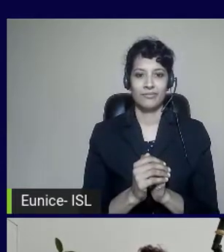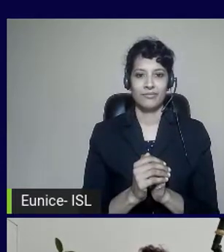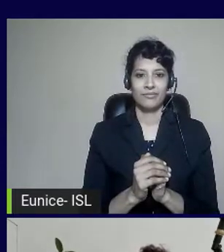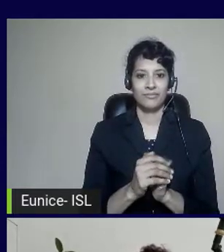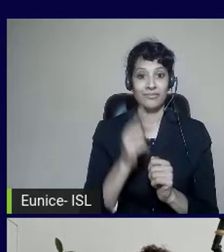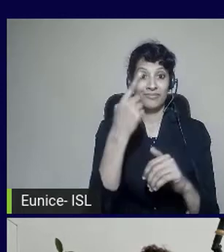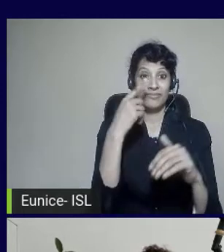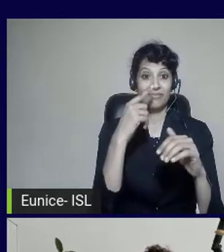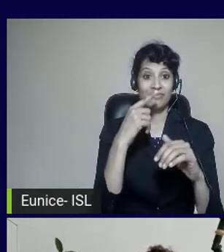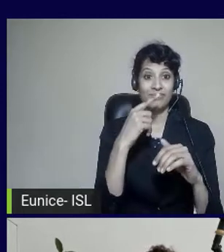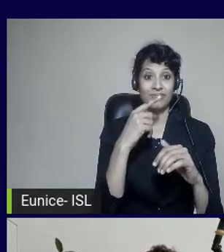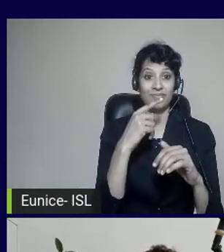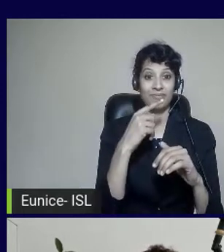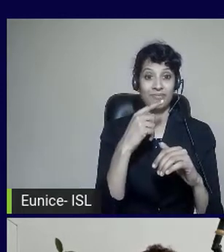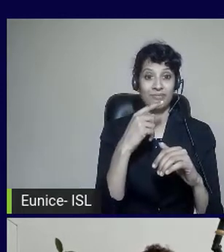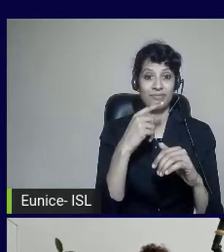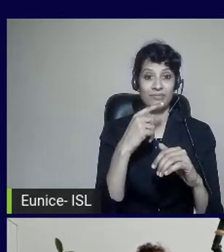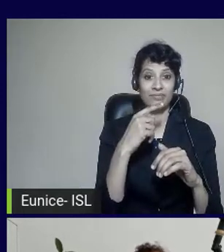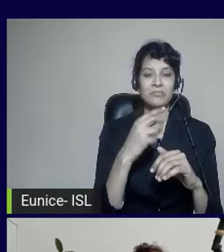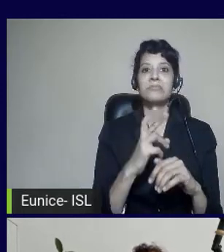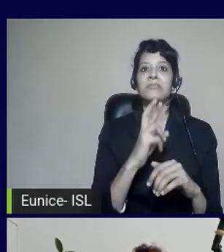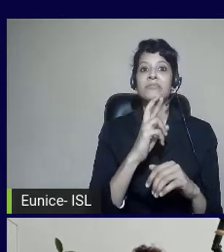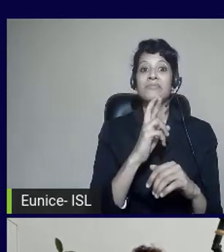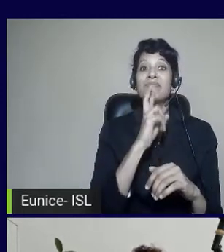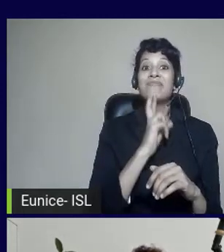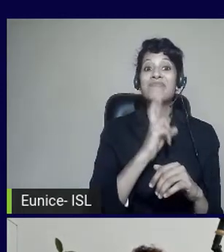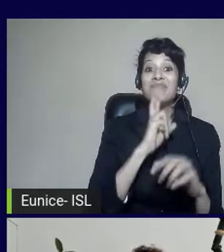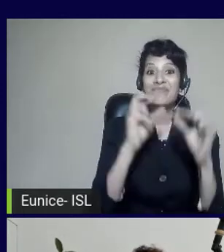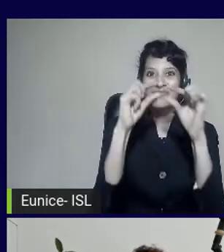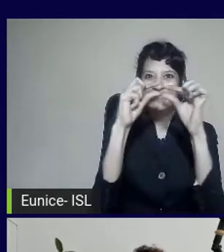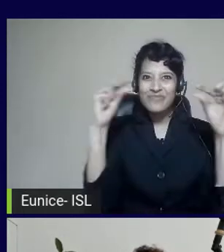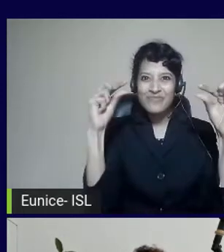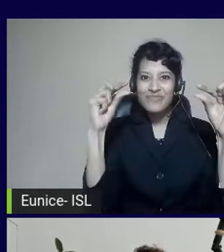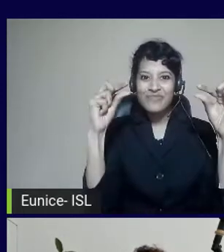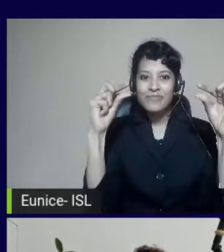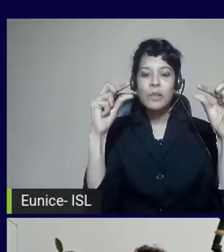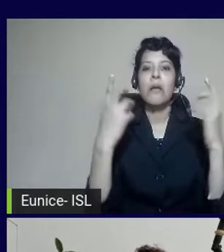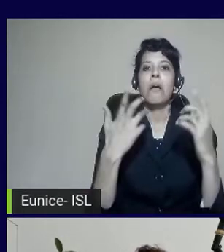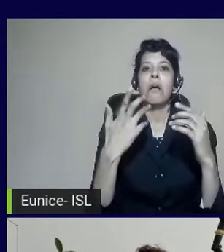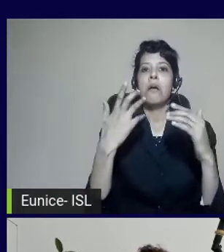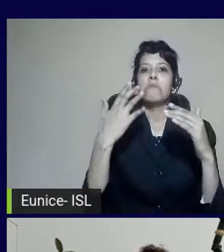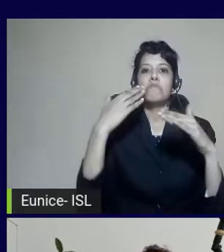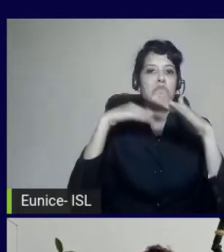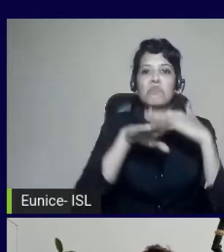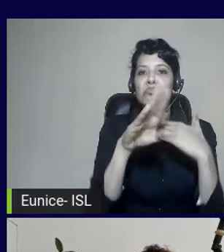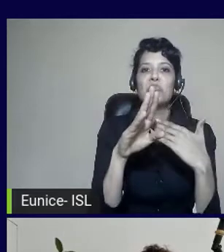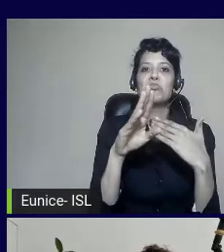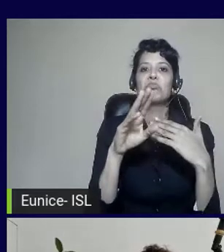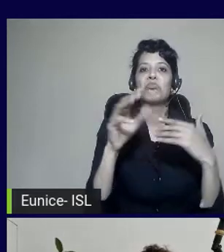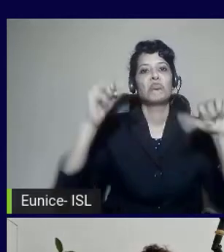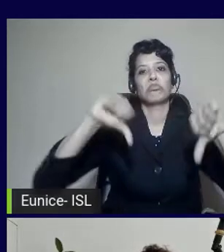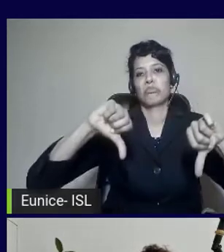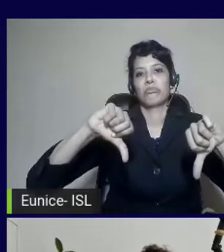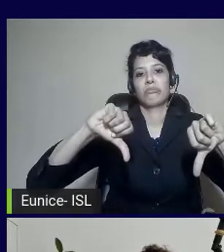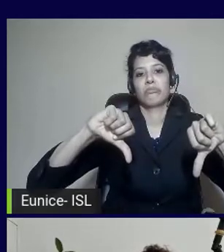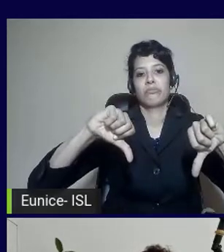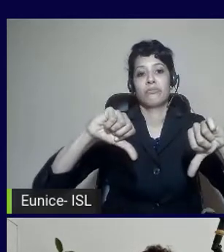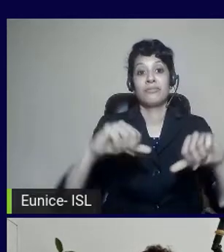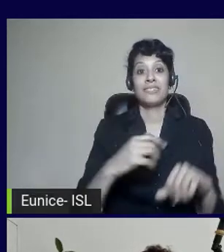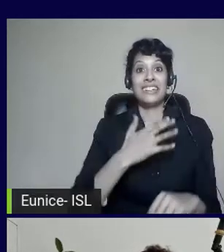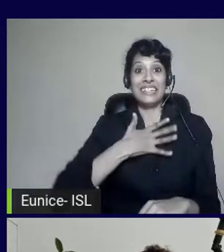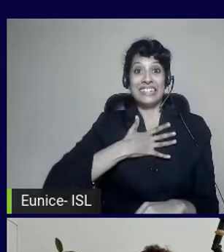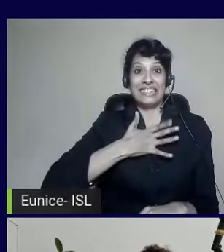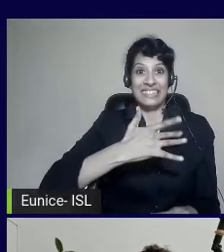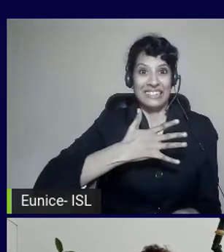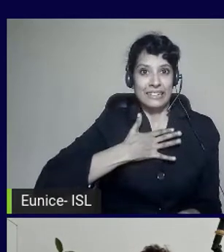Because what they've done is they've done terrible HTML practices. To be able to create the inaccessible version. So a